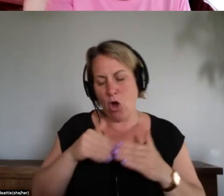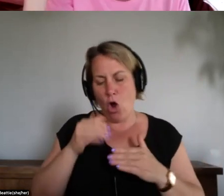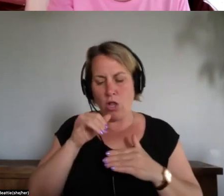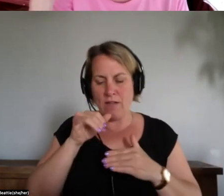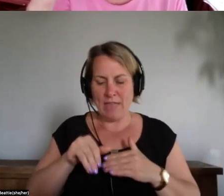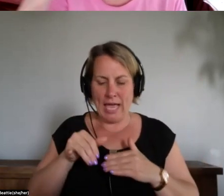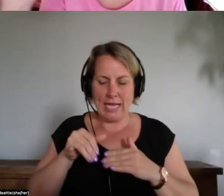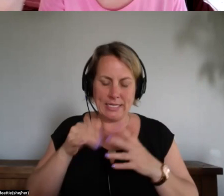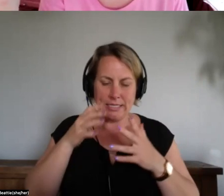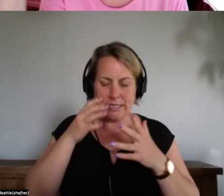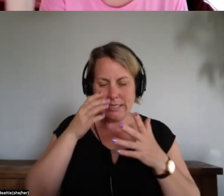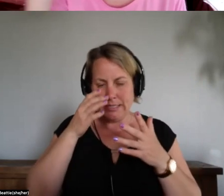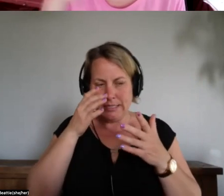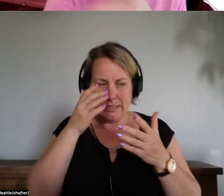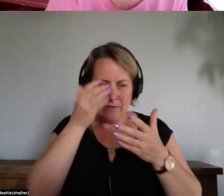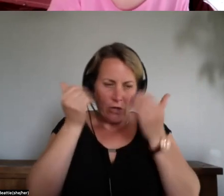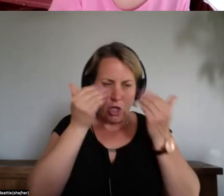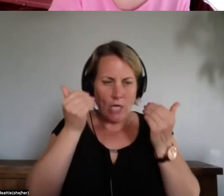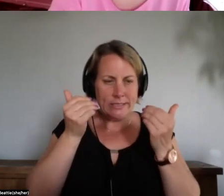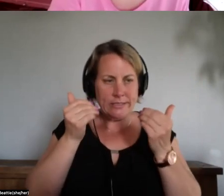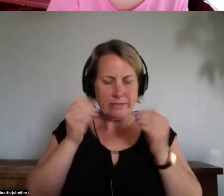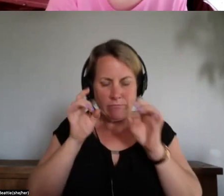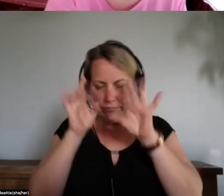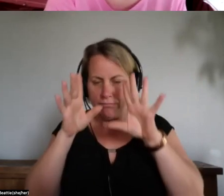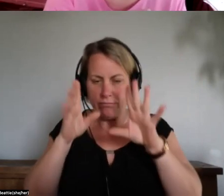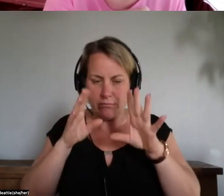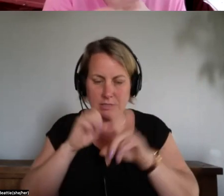resurrecting for the purpose of therapy